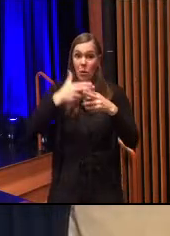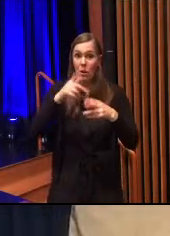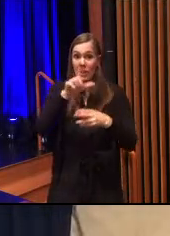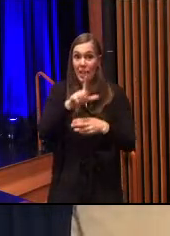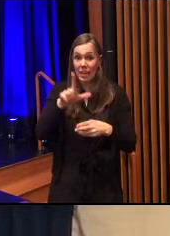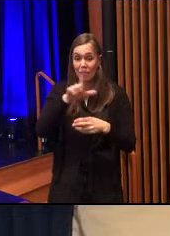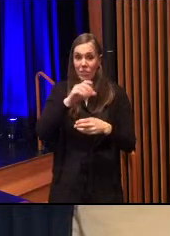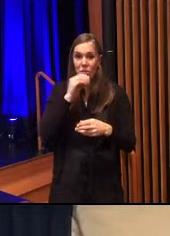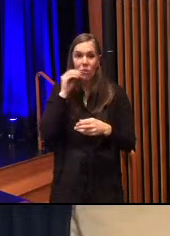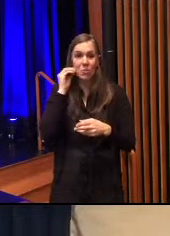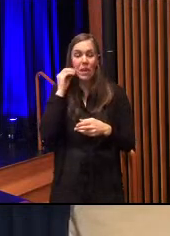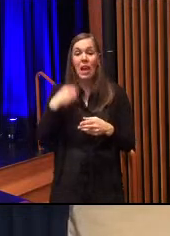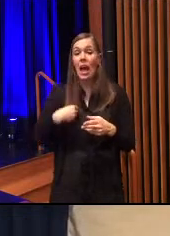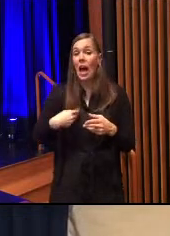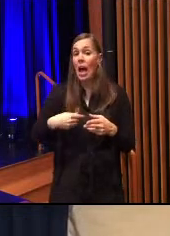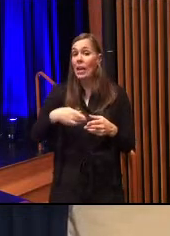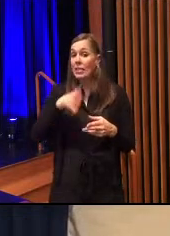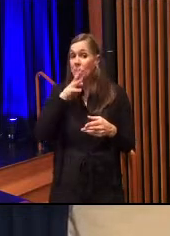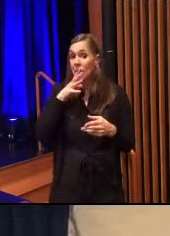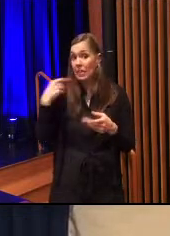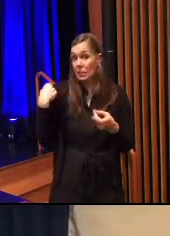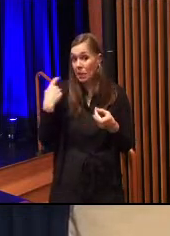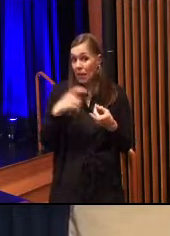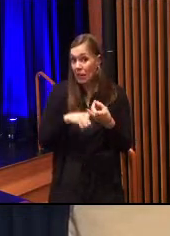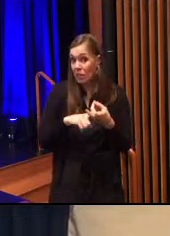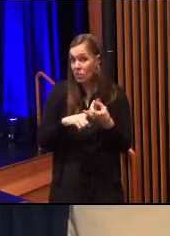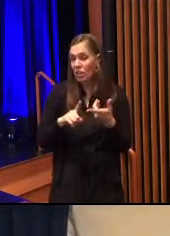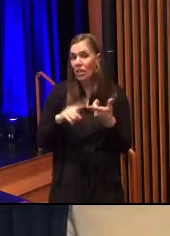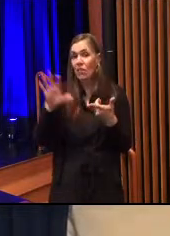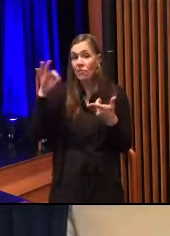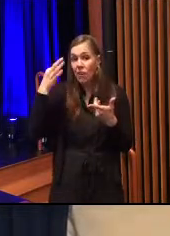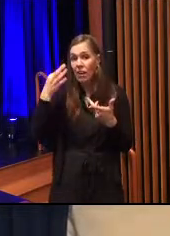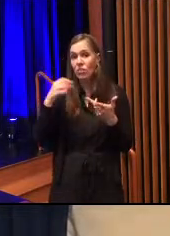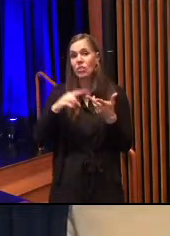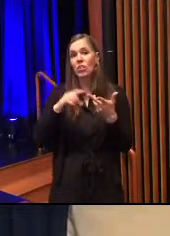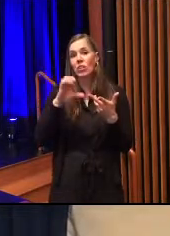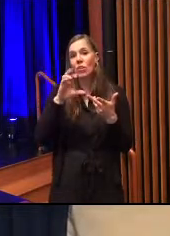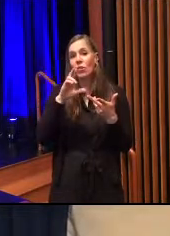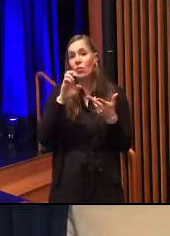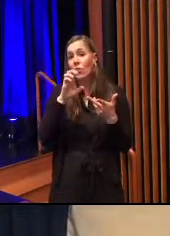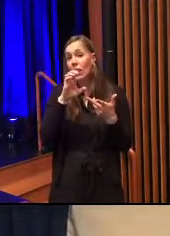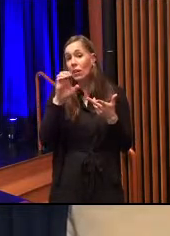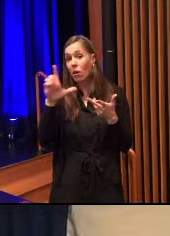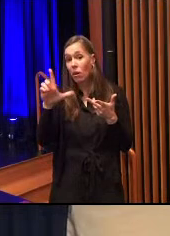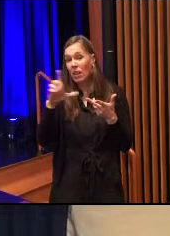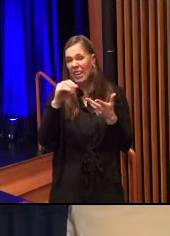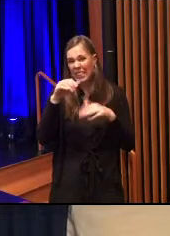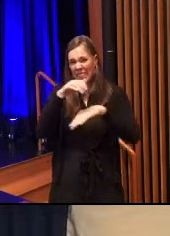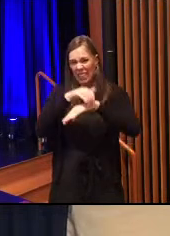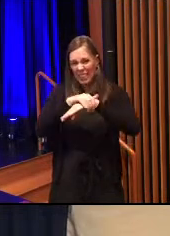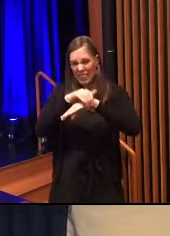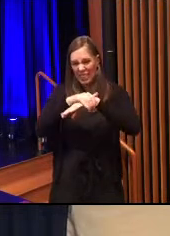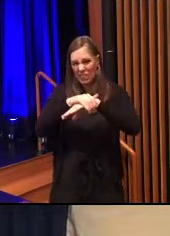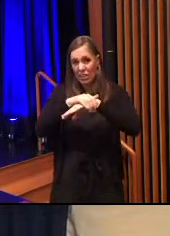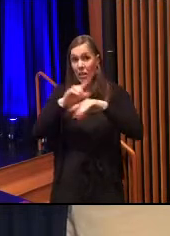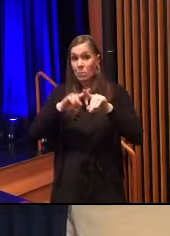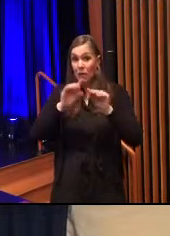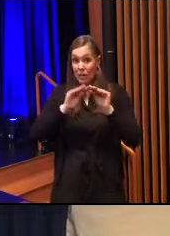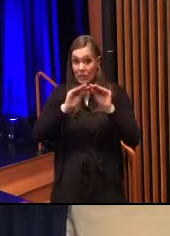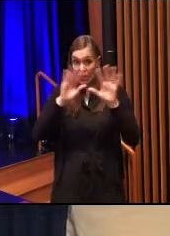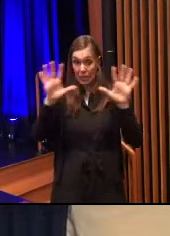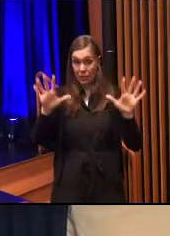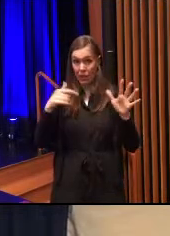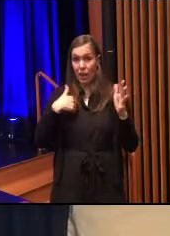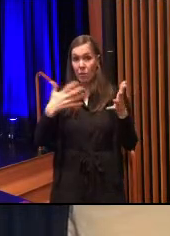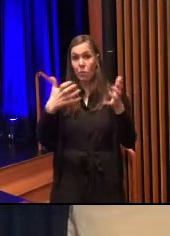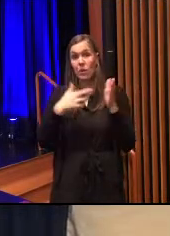I speak Spanish, French, Creole, and English. But let me be clear. I aspire